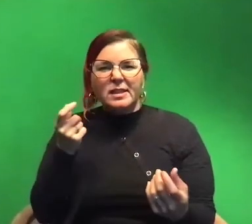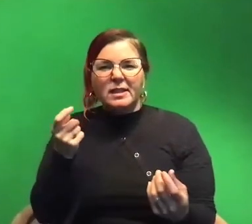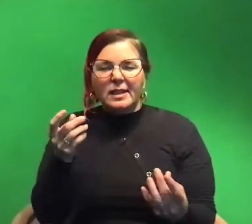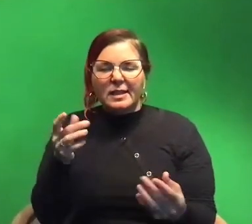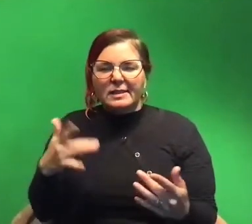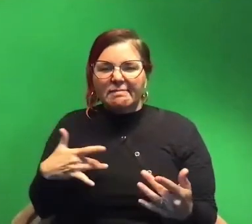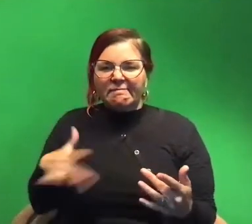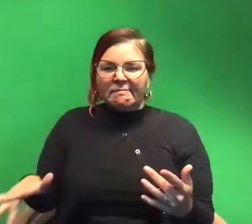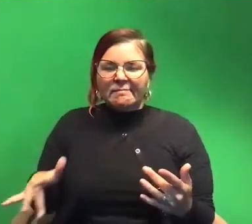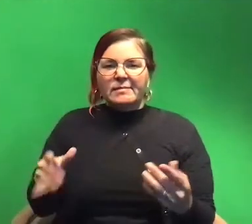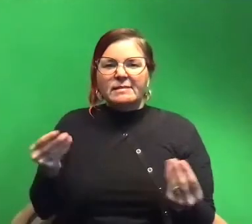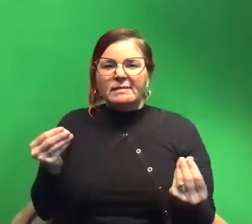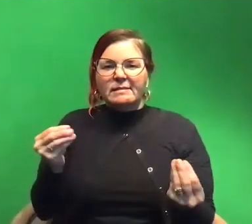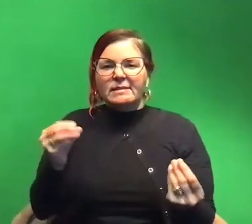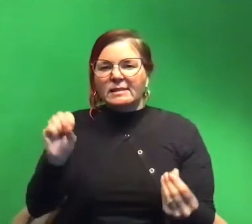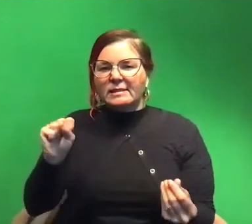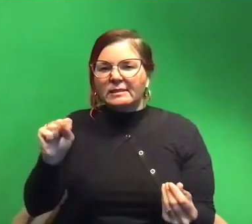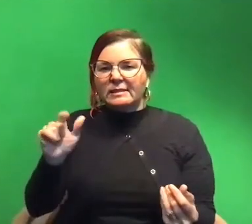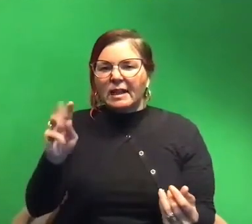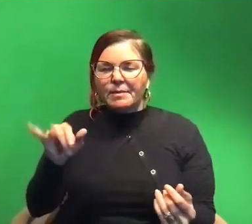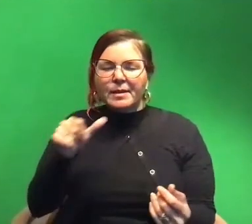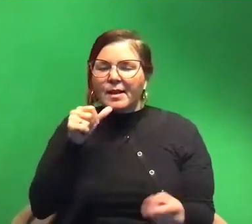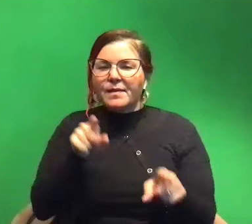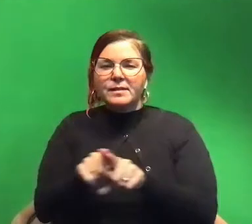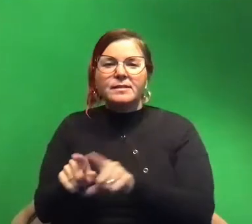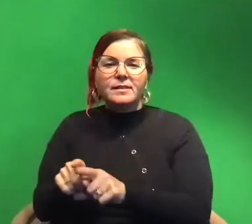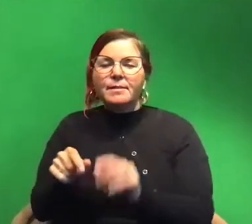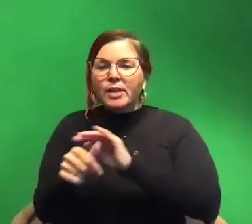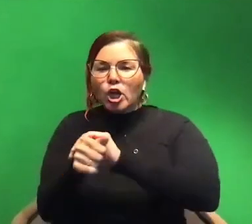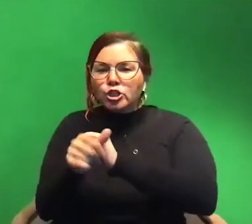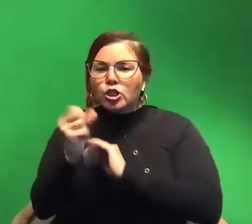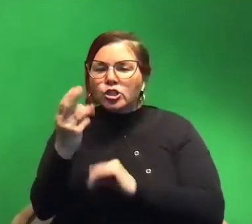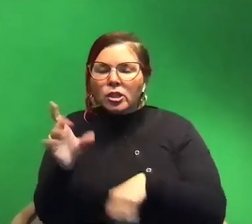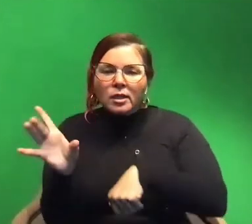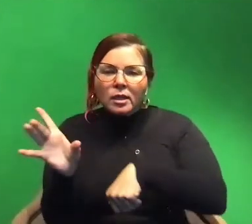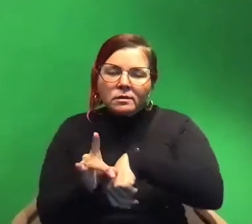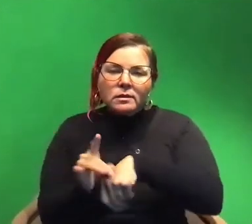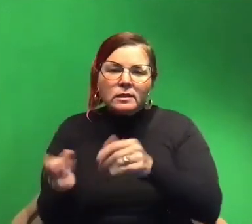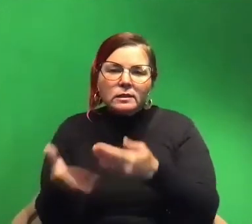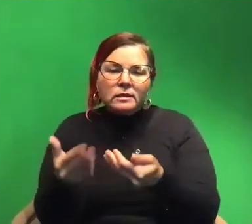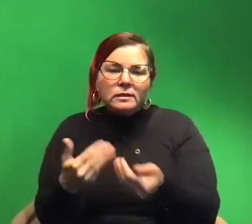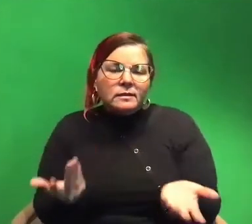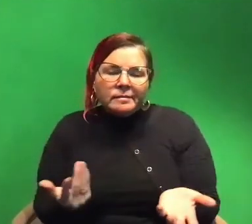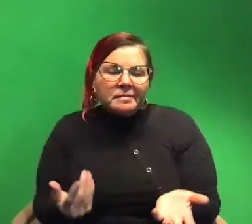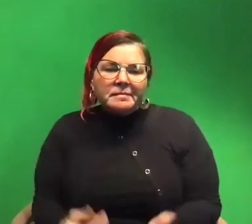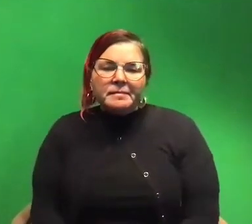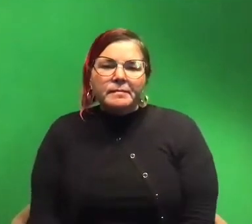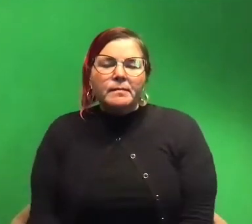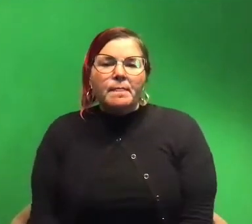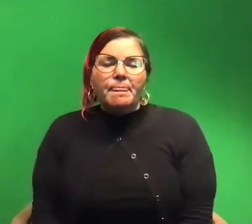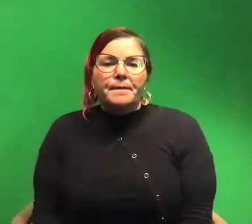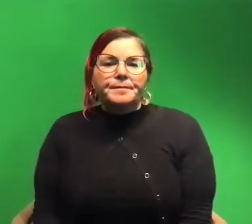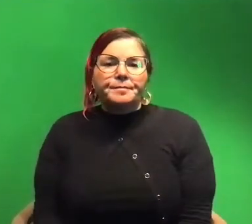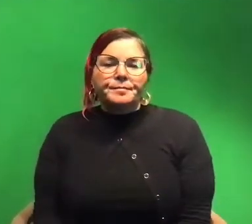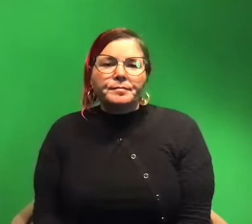and kind of slimy like it's not the same as a turtle shell you might see a tracker um so they've been